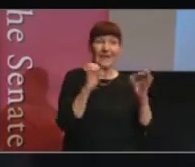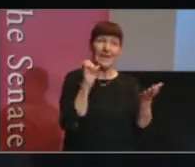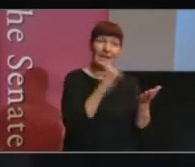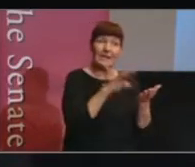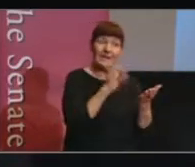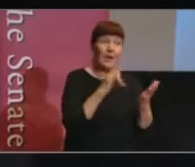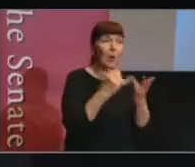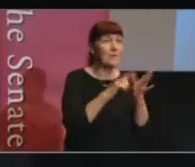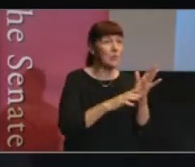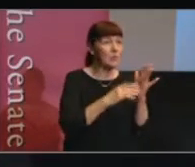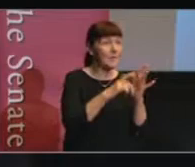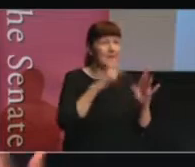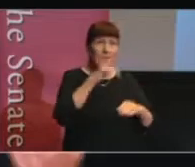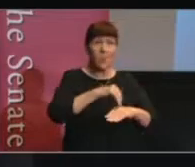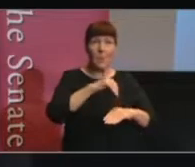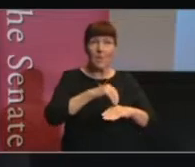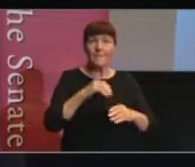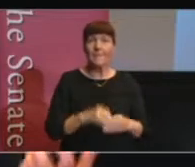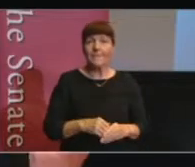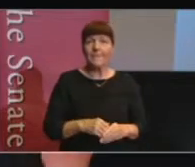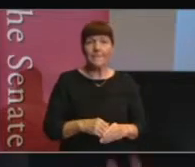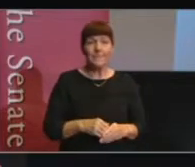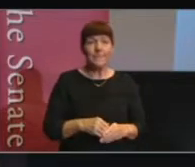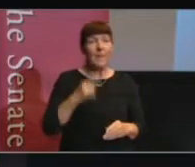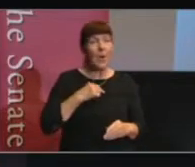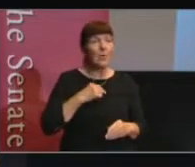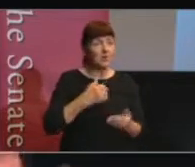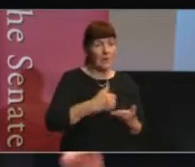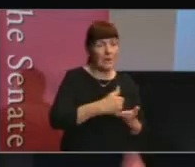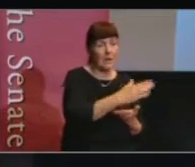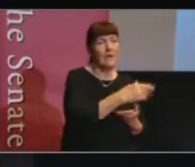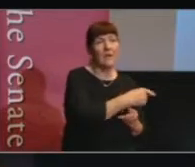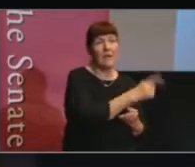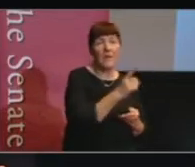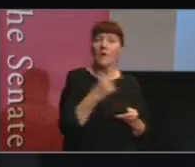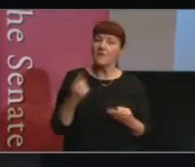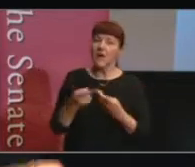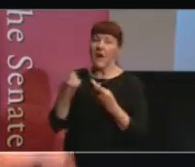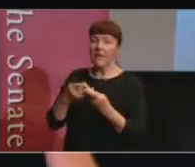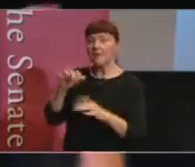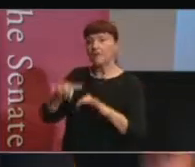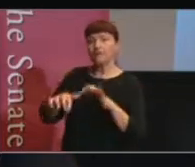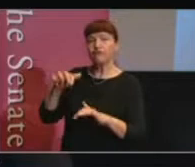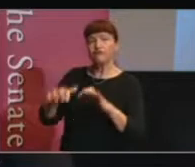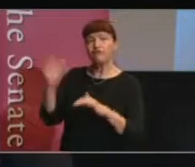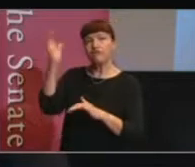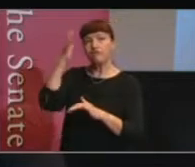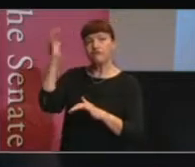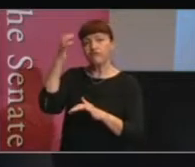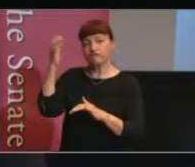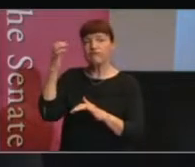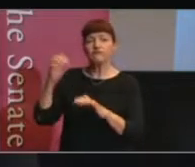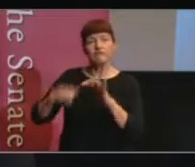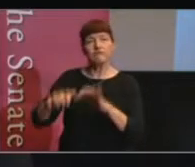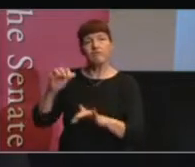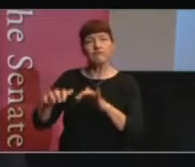also a problem. Because you're preferencing the people that write in a way that all of us find